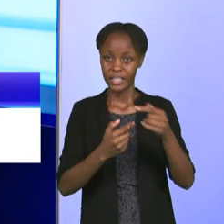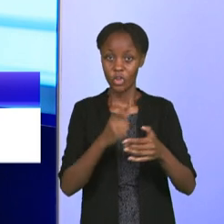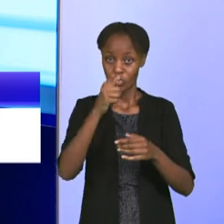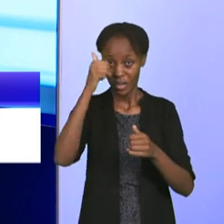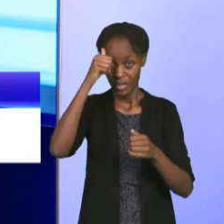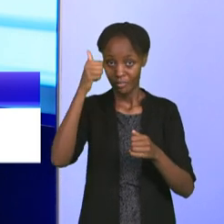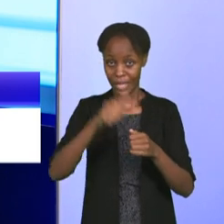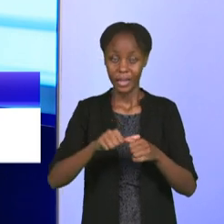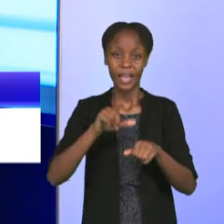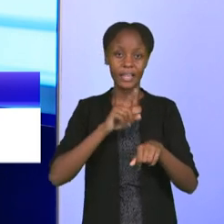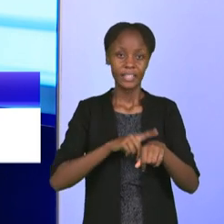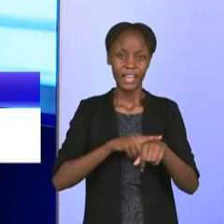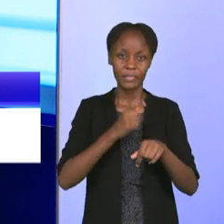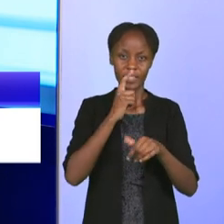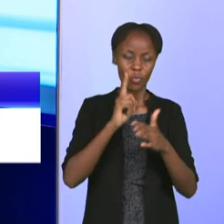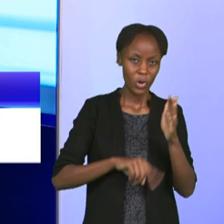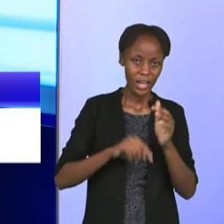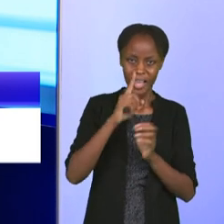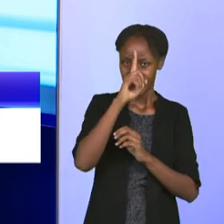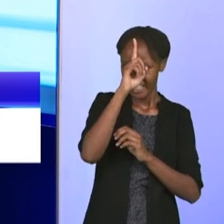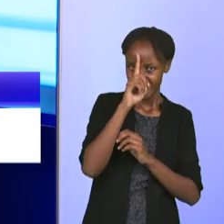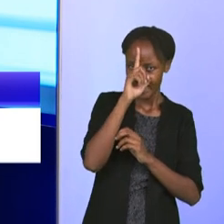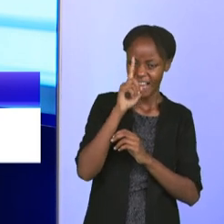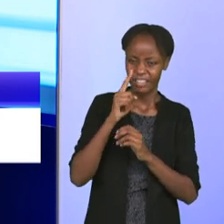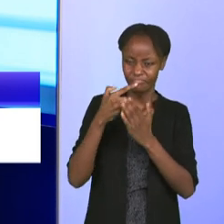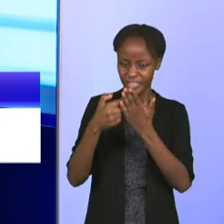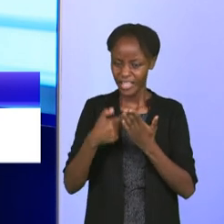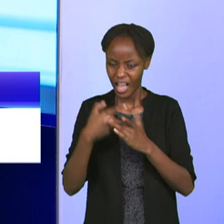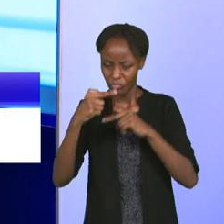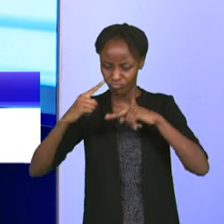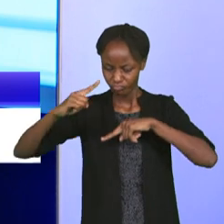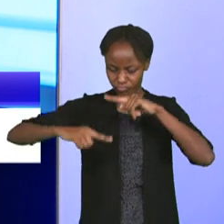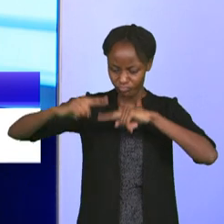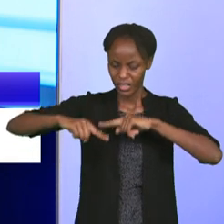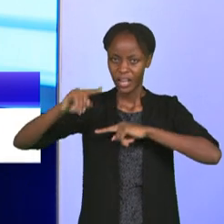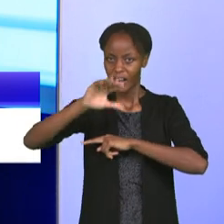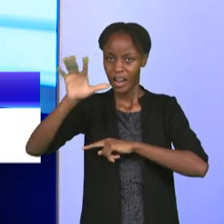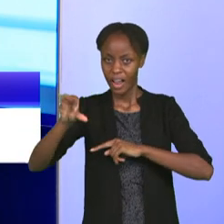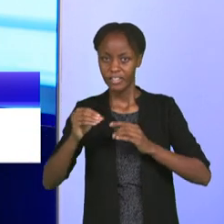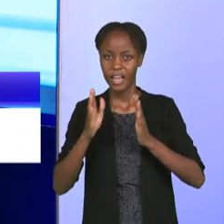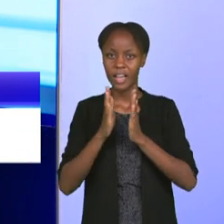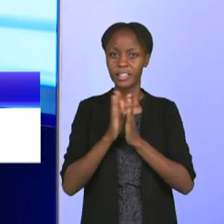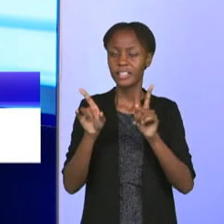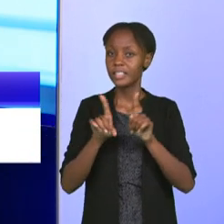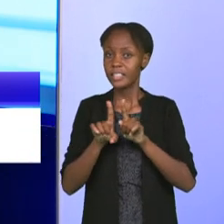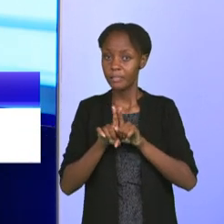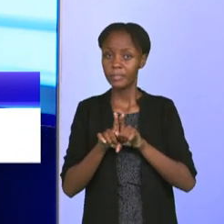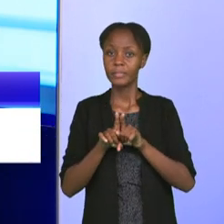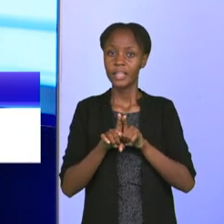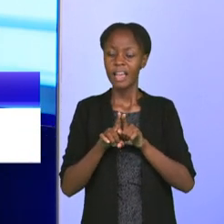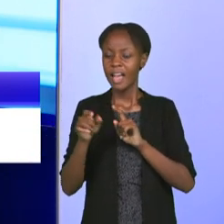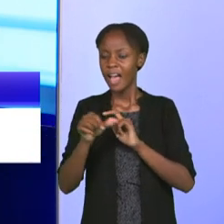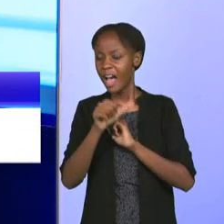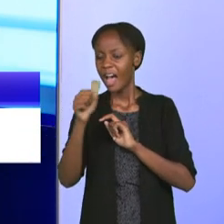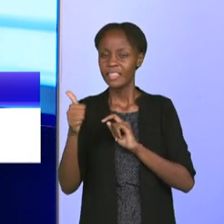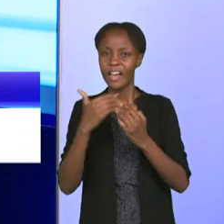remember when we talk about serious conversation about competition on the continent level and also talking about any